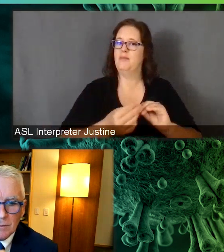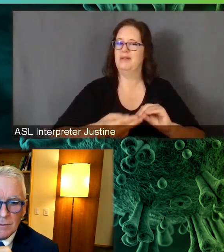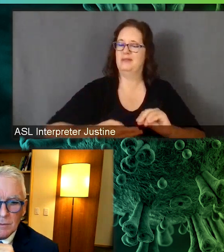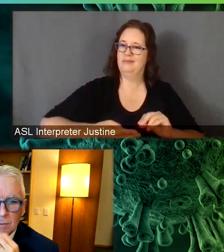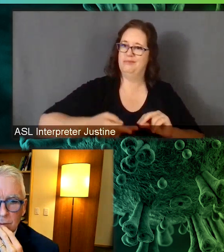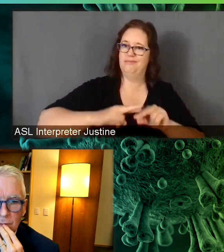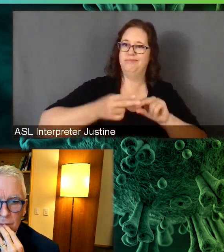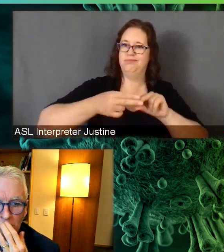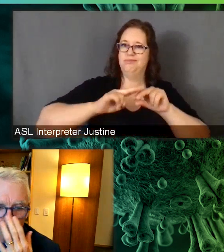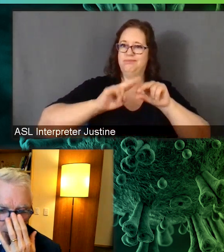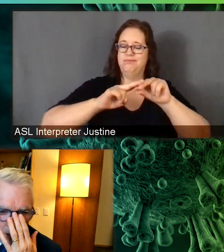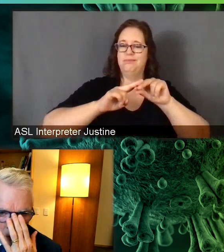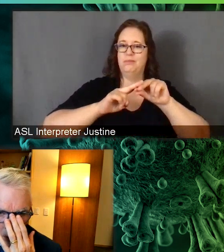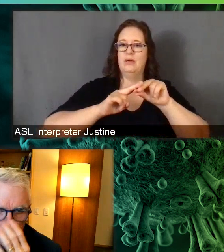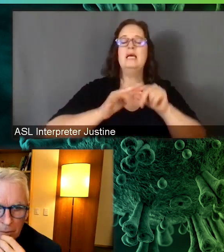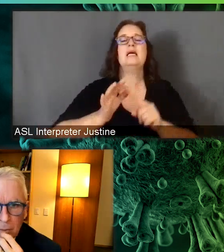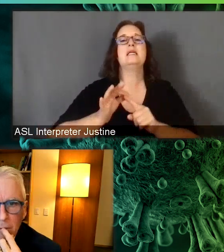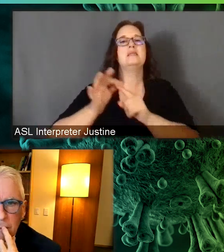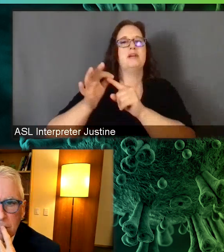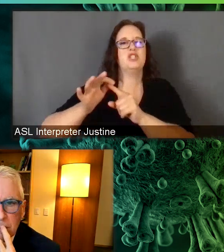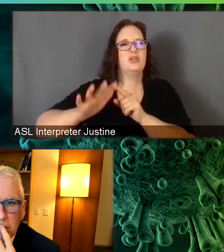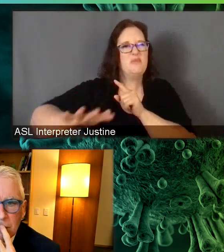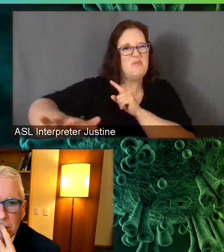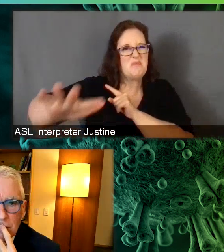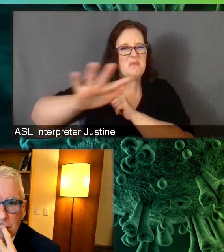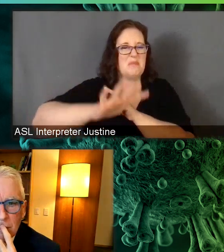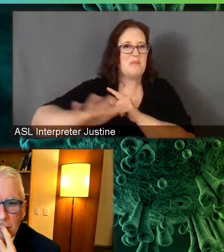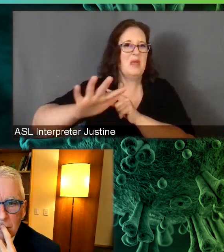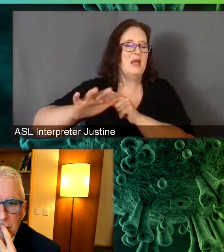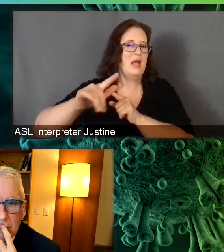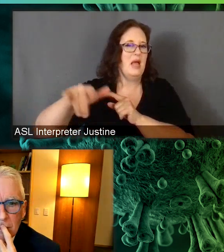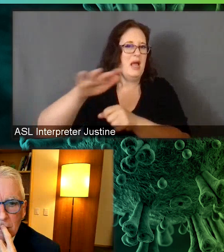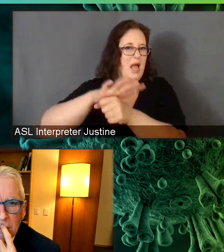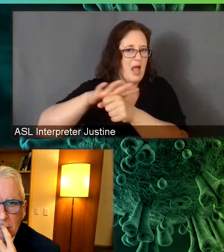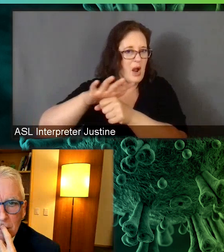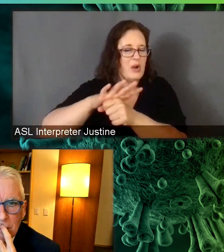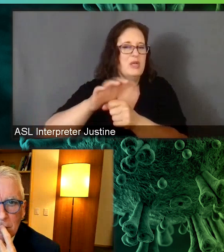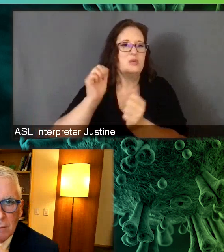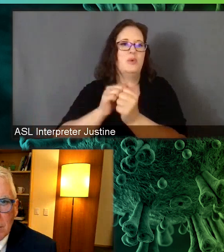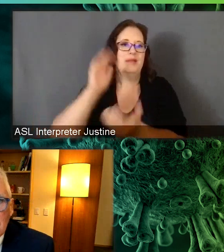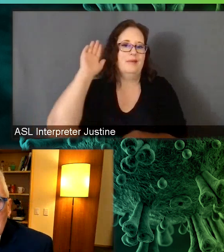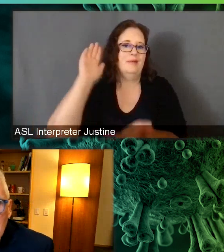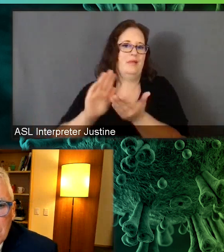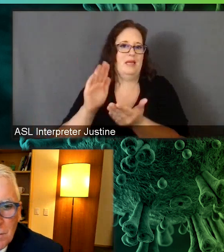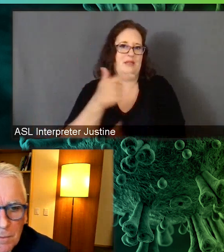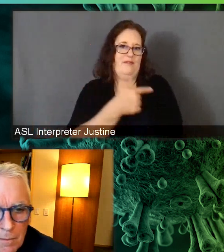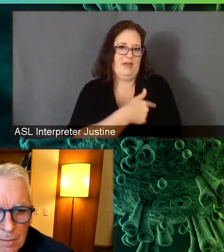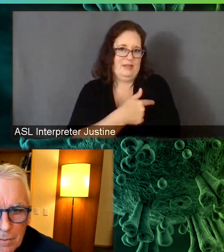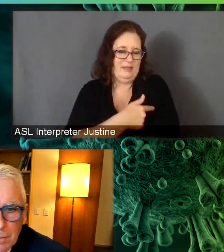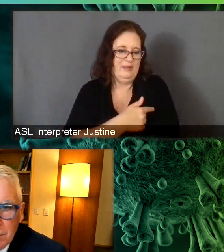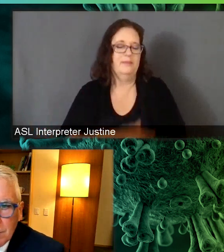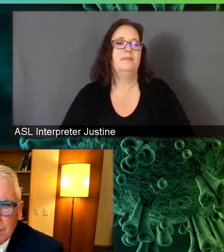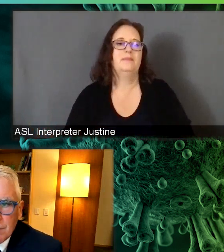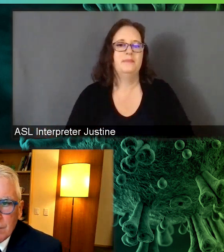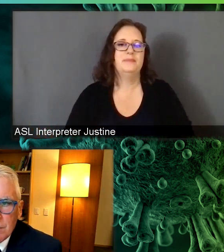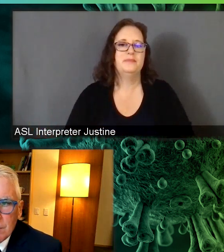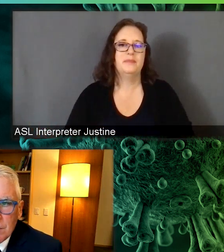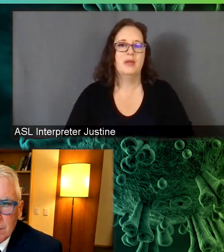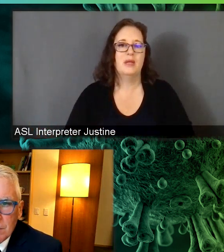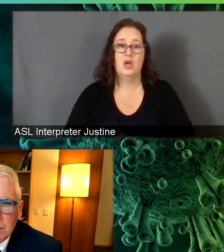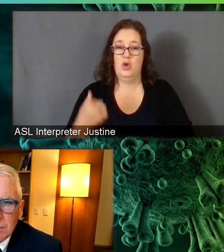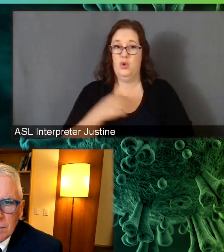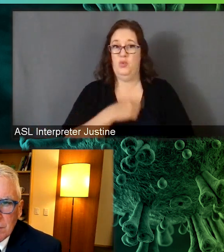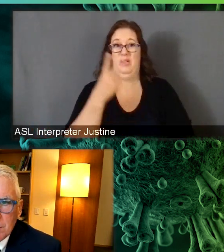than we do, where we're seeing hearing reports of children's hospitals being filled up in that capacity and levels